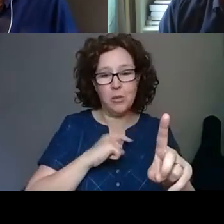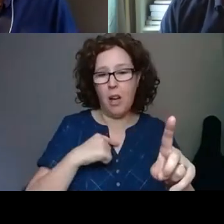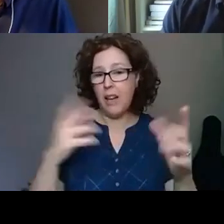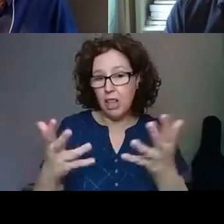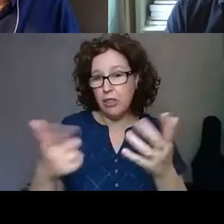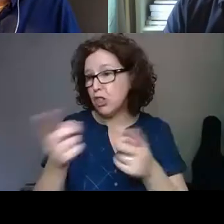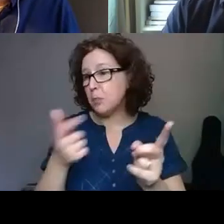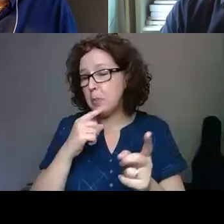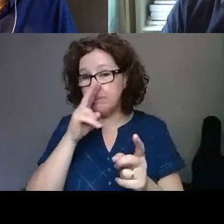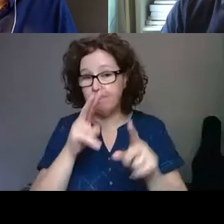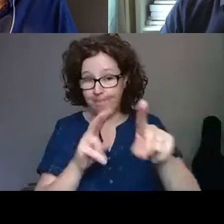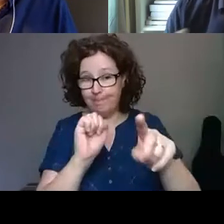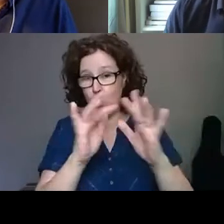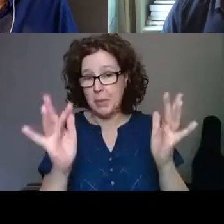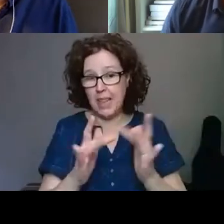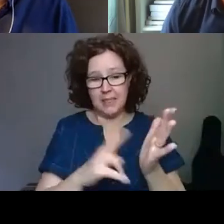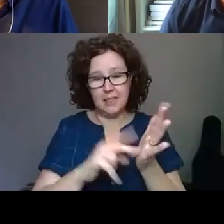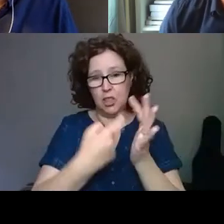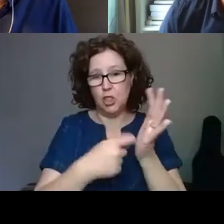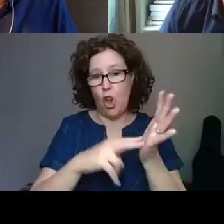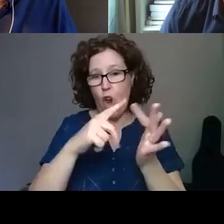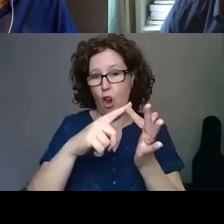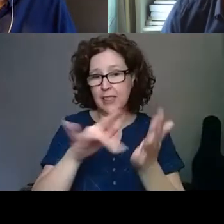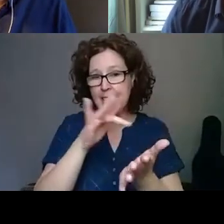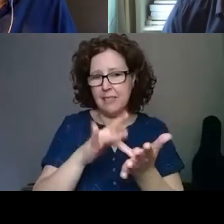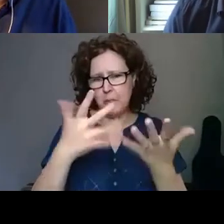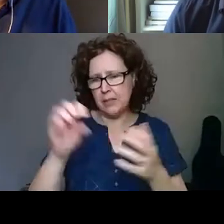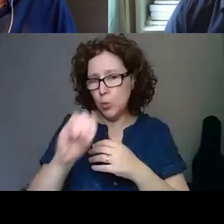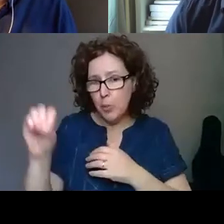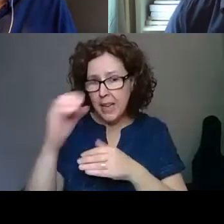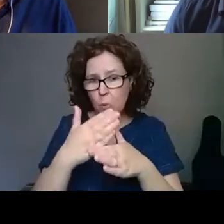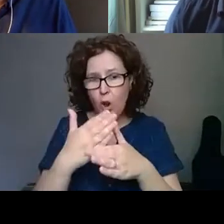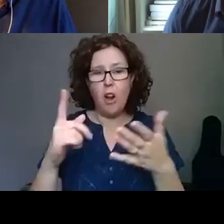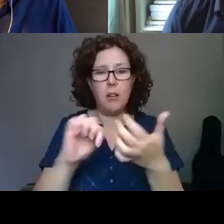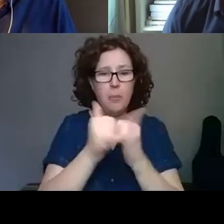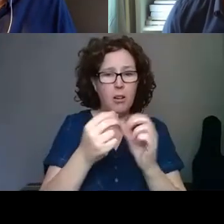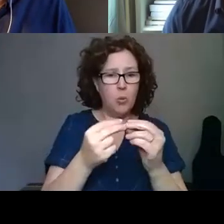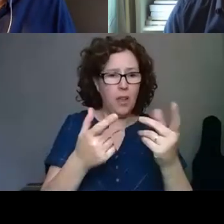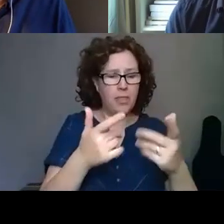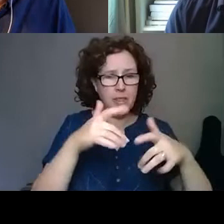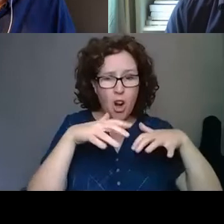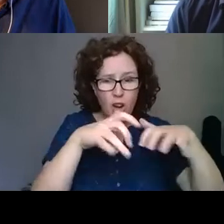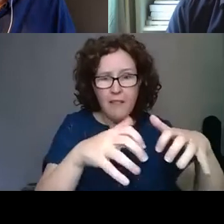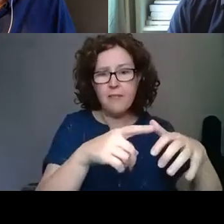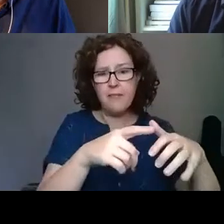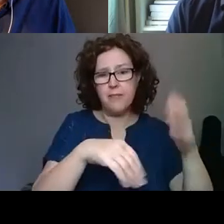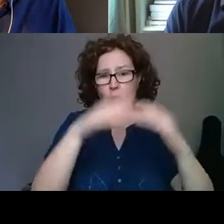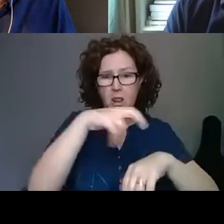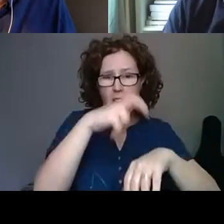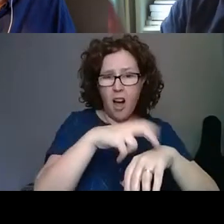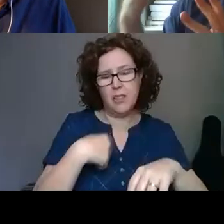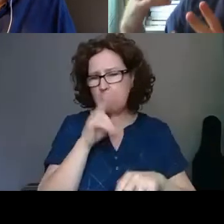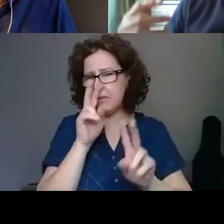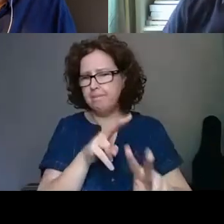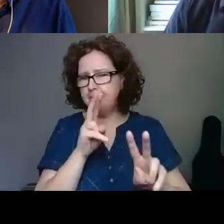to look at what NERV Centre has been up to and your European work and, you the partnerships you've had with archives in Northern Ireland. And it is, you we've been watching you for